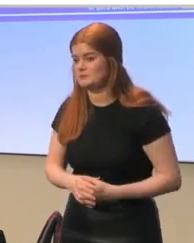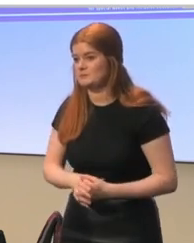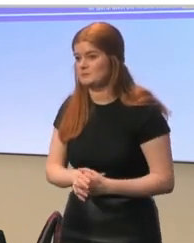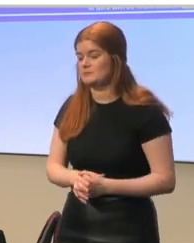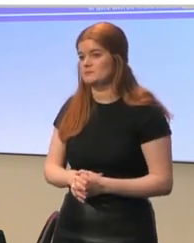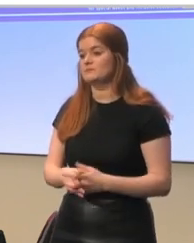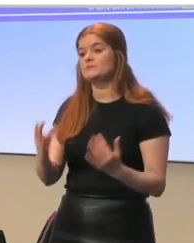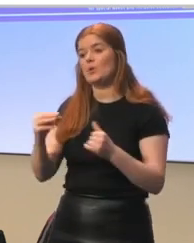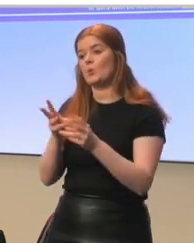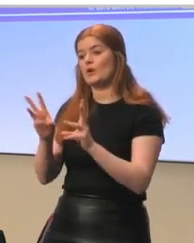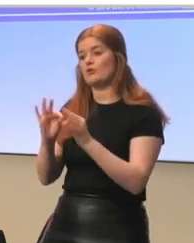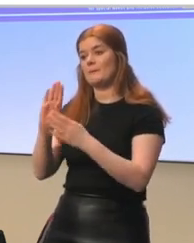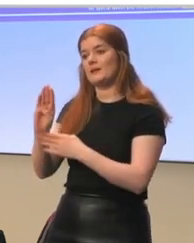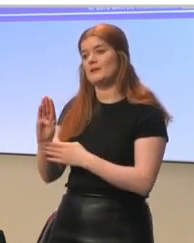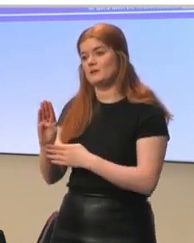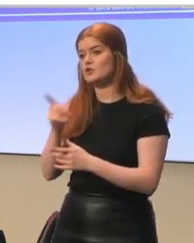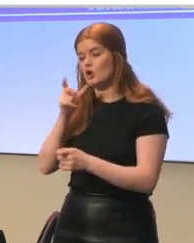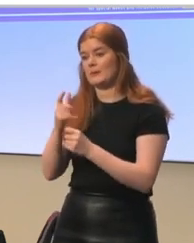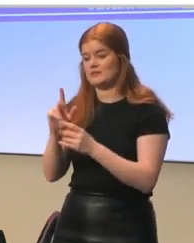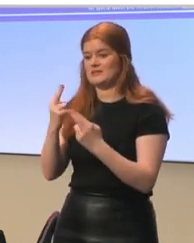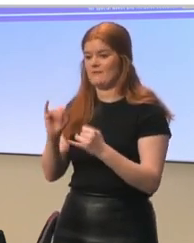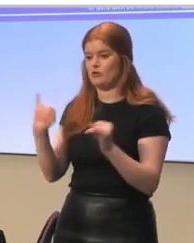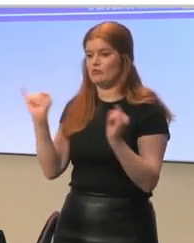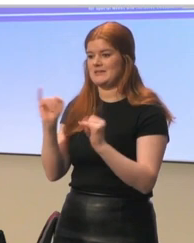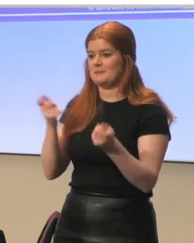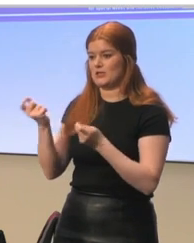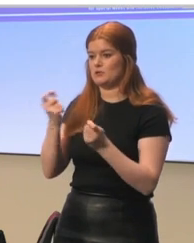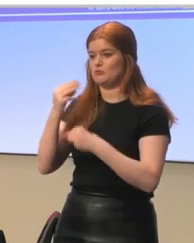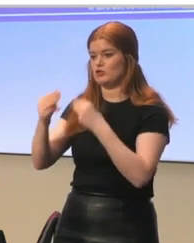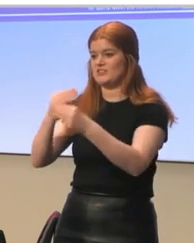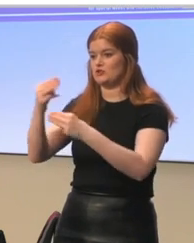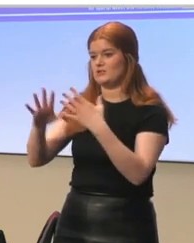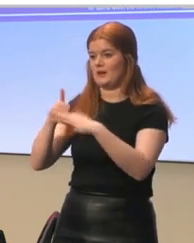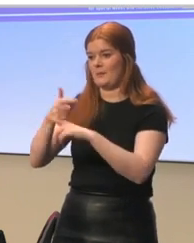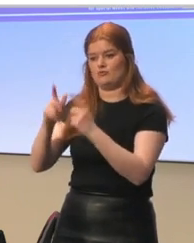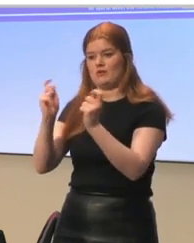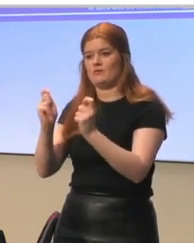The working group B, it was about having a crisis management protocol and training.